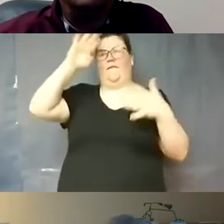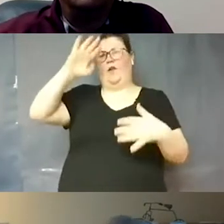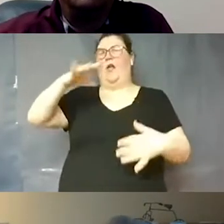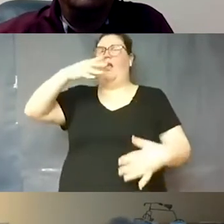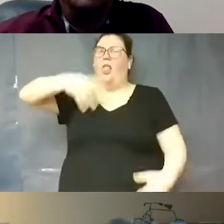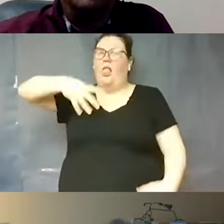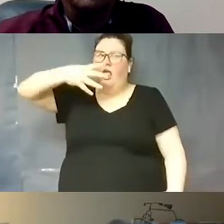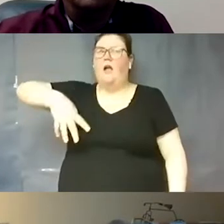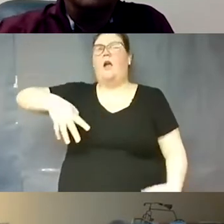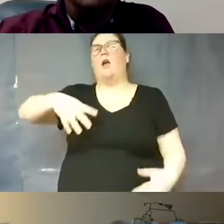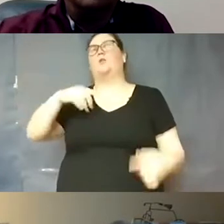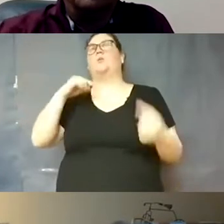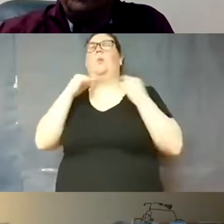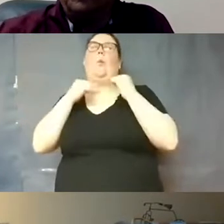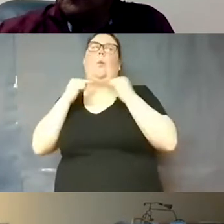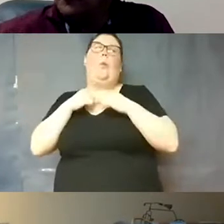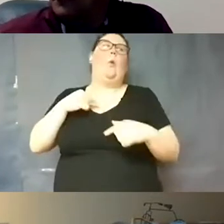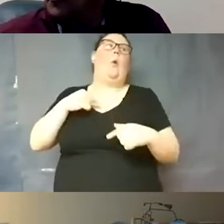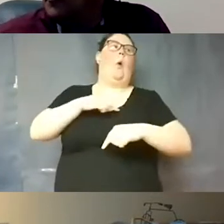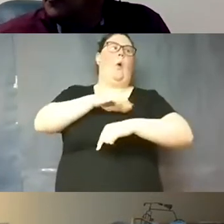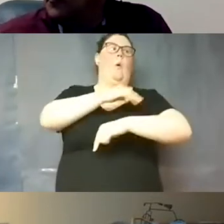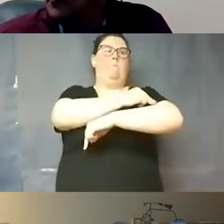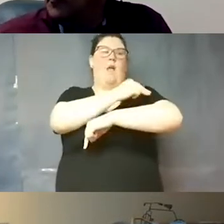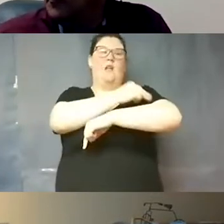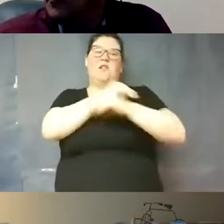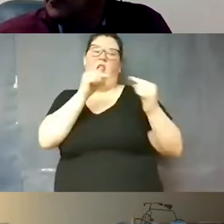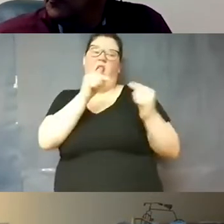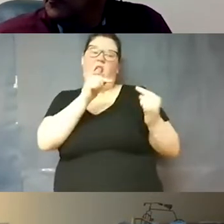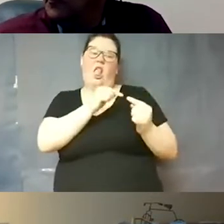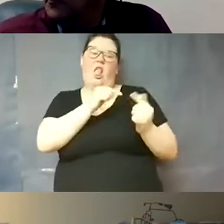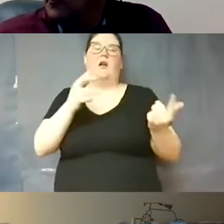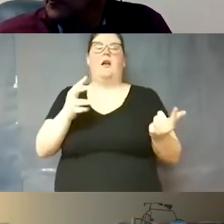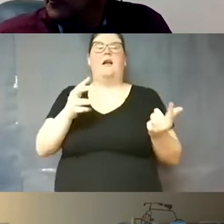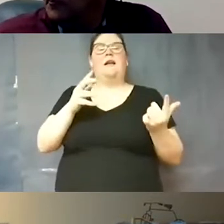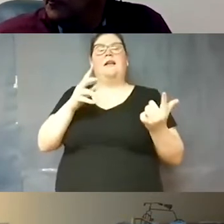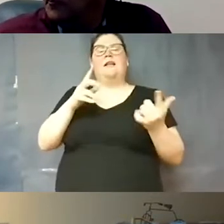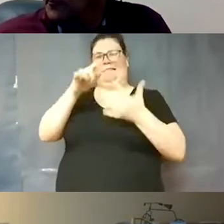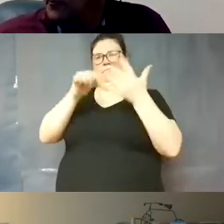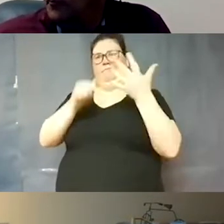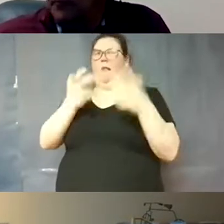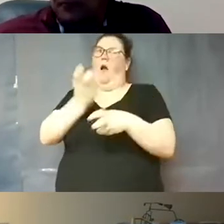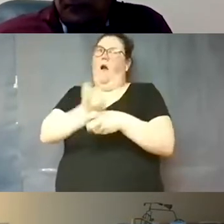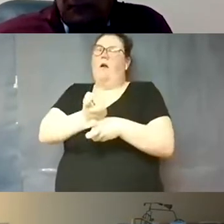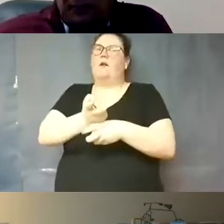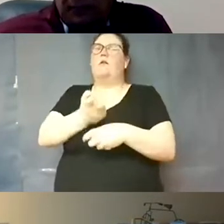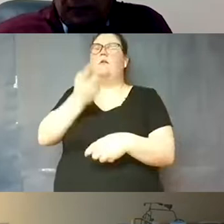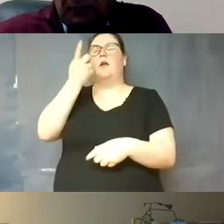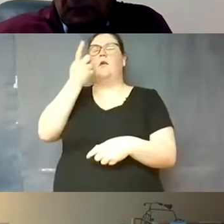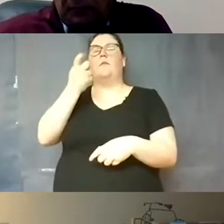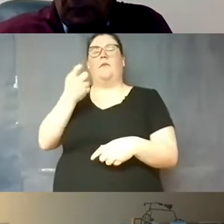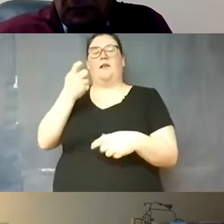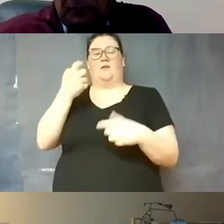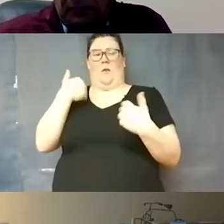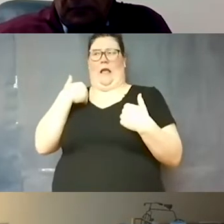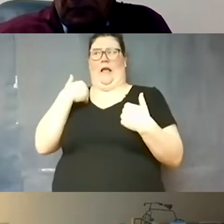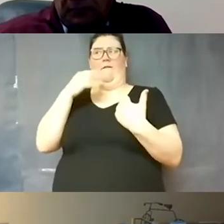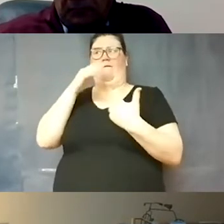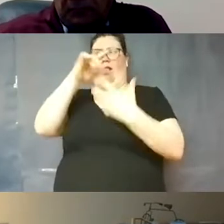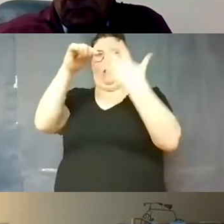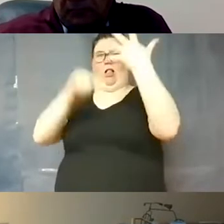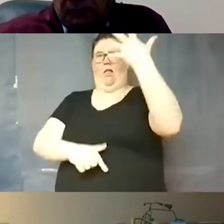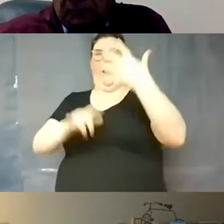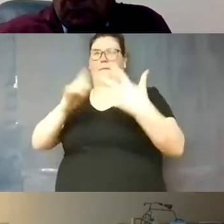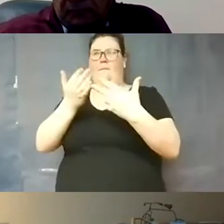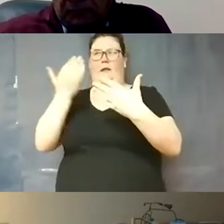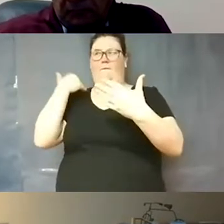throat fatigue muscle aching achiness that kind of stuff which is really hard because we had all those symptoms before we had coven they were